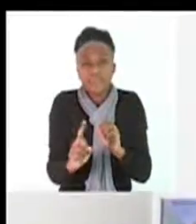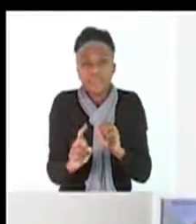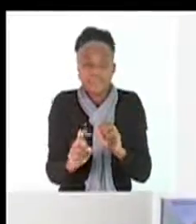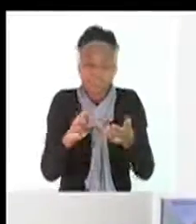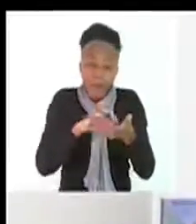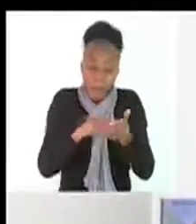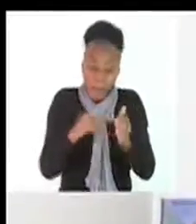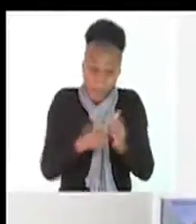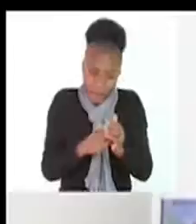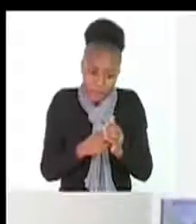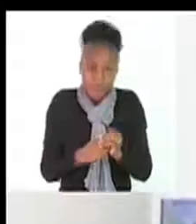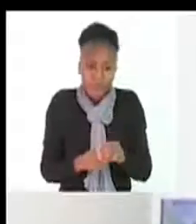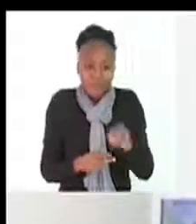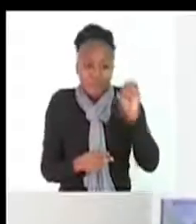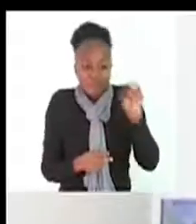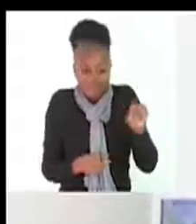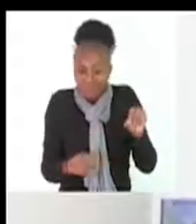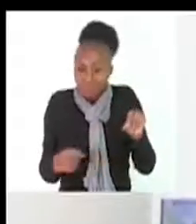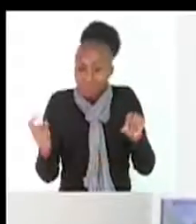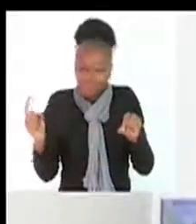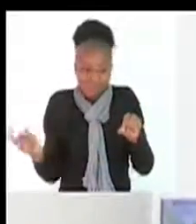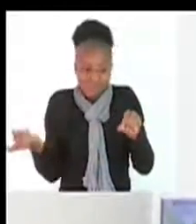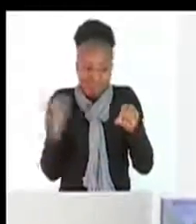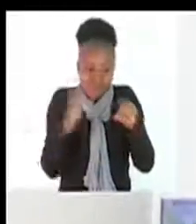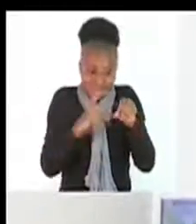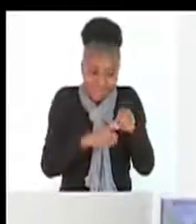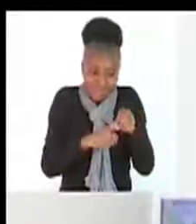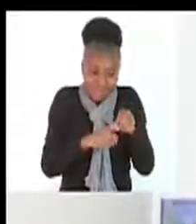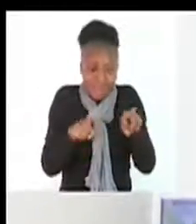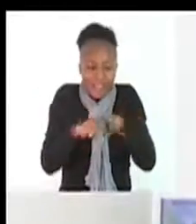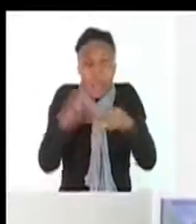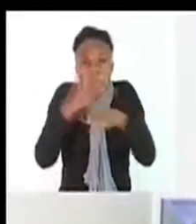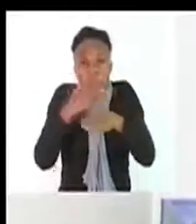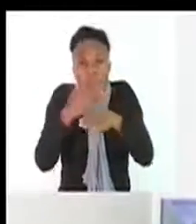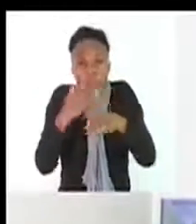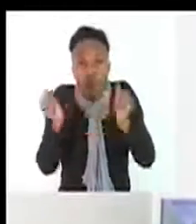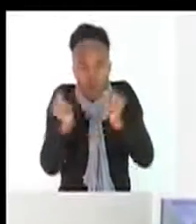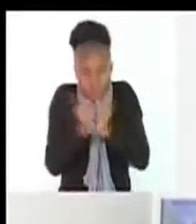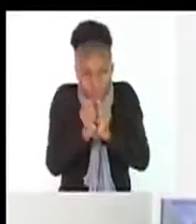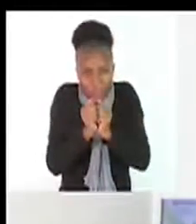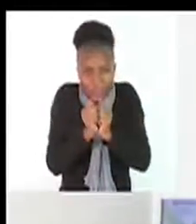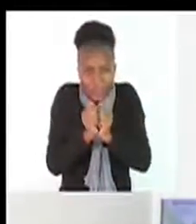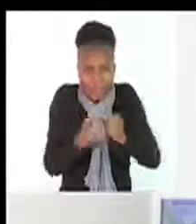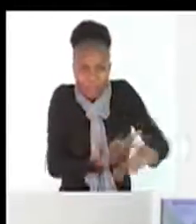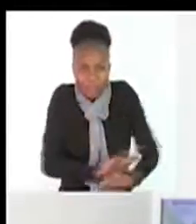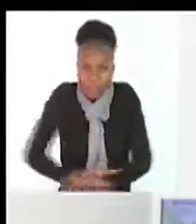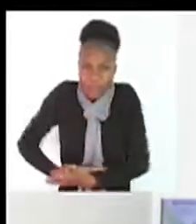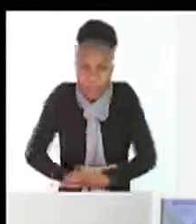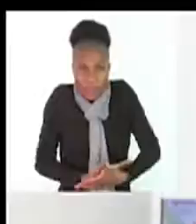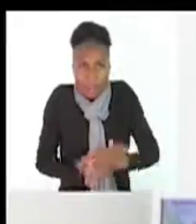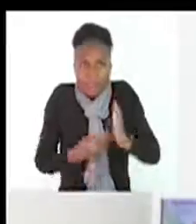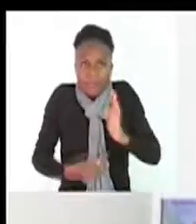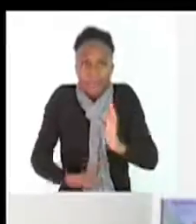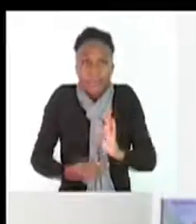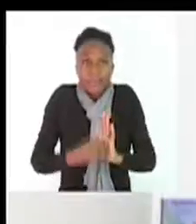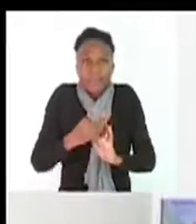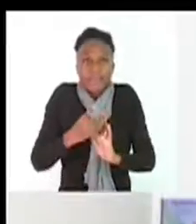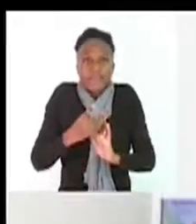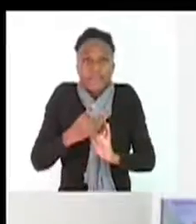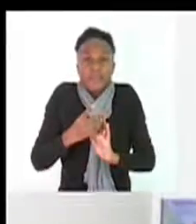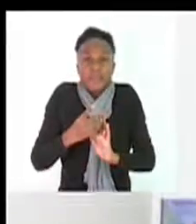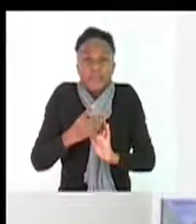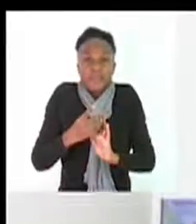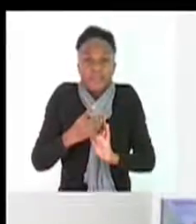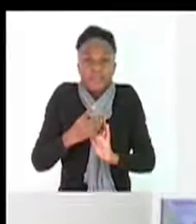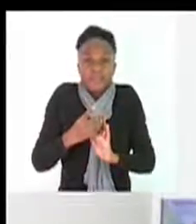the draining of the male and the female egg cells. If you look on this diagram, you can see fertilization taking place. This one that you see